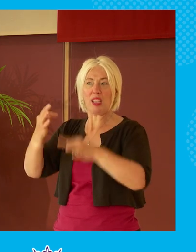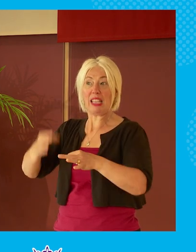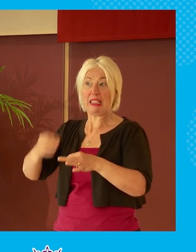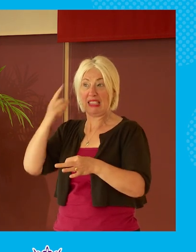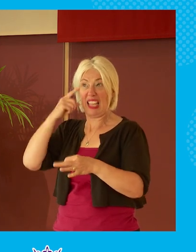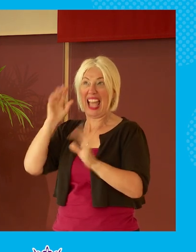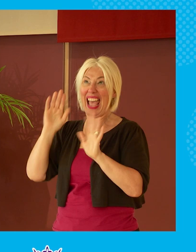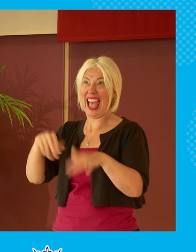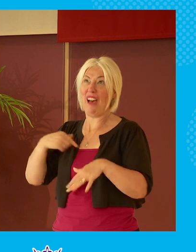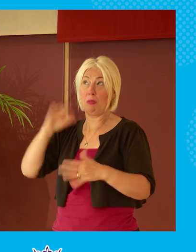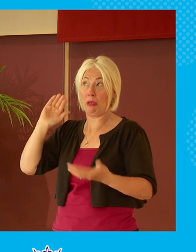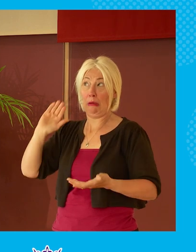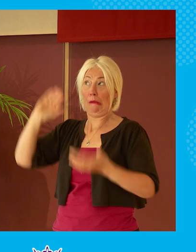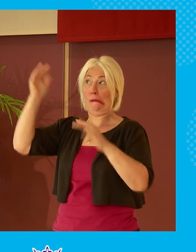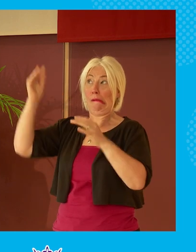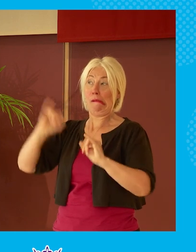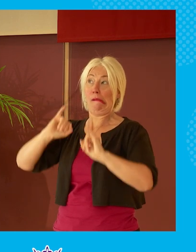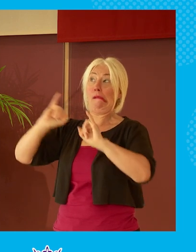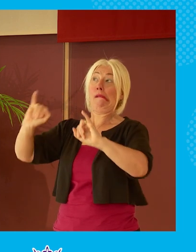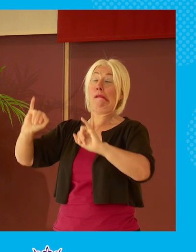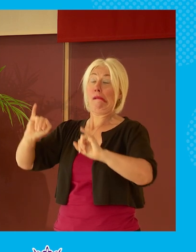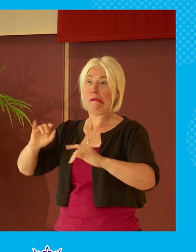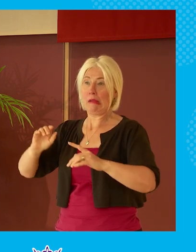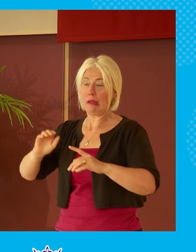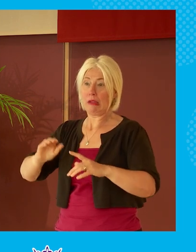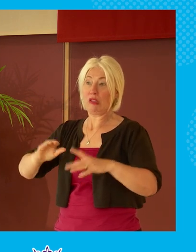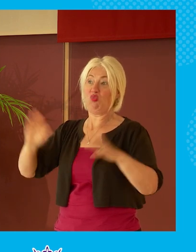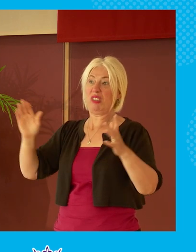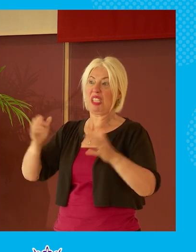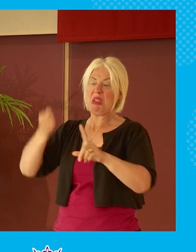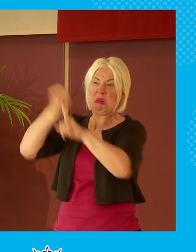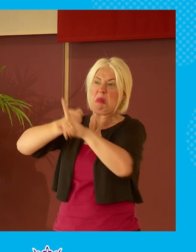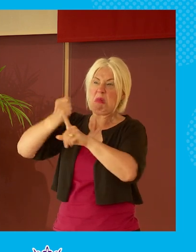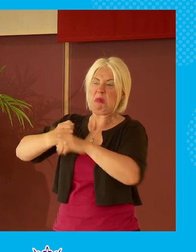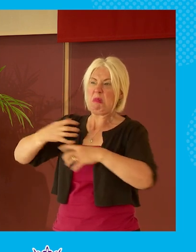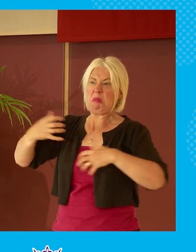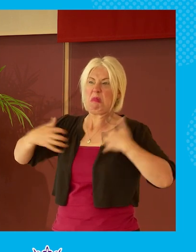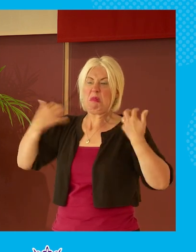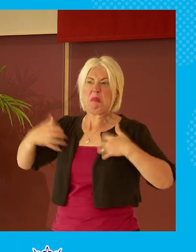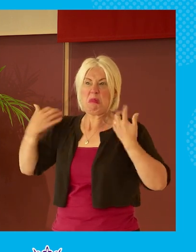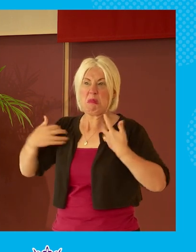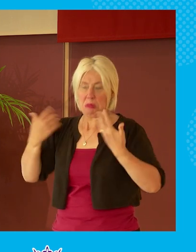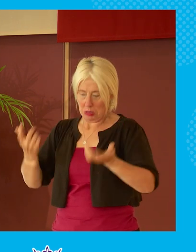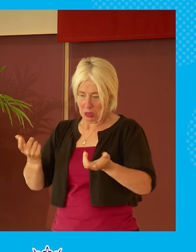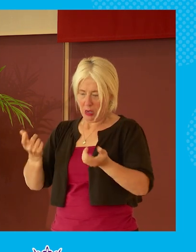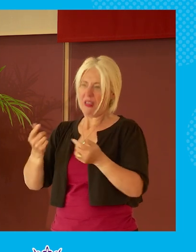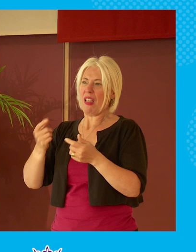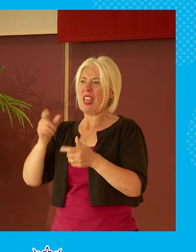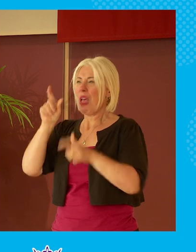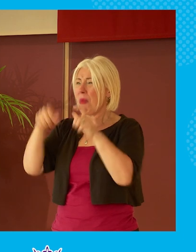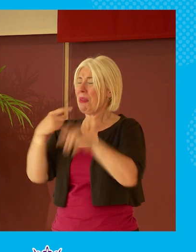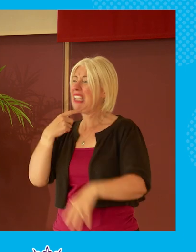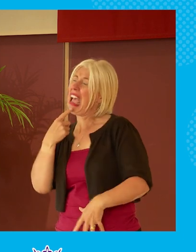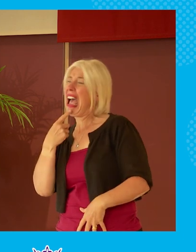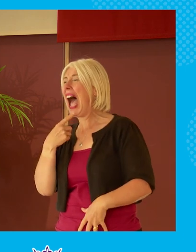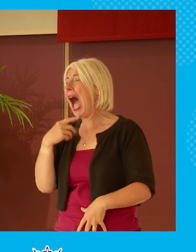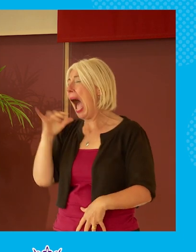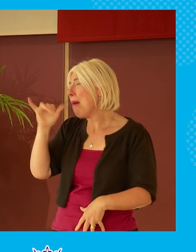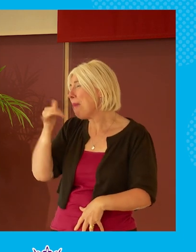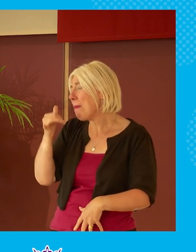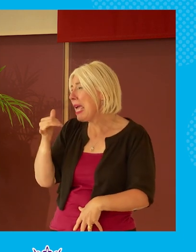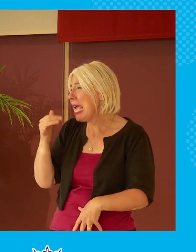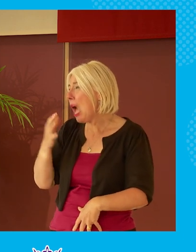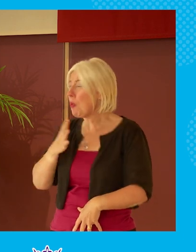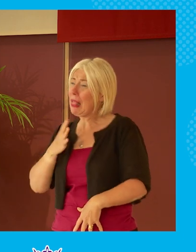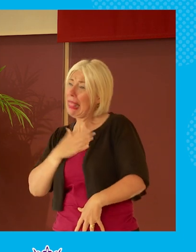do have to be that kind of you know total total activist uh person and people who go well i would but i i don't think i could do this